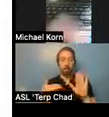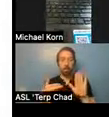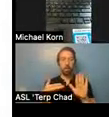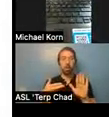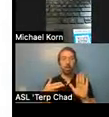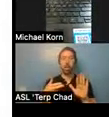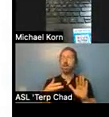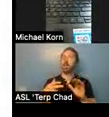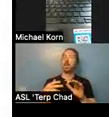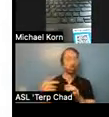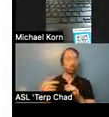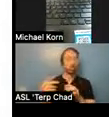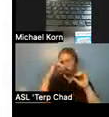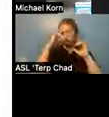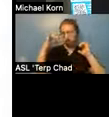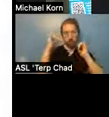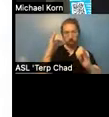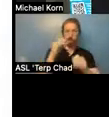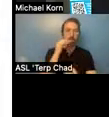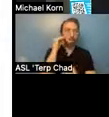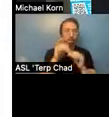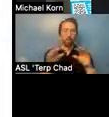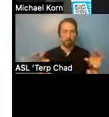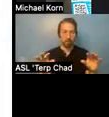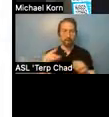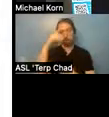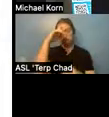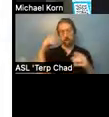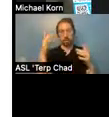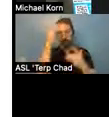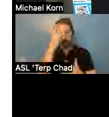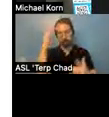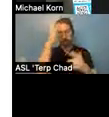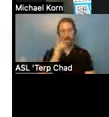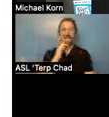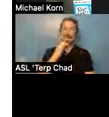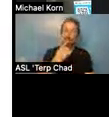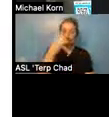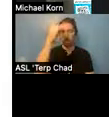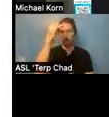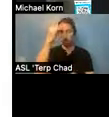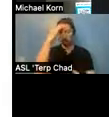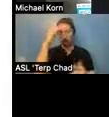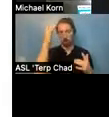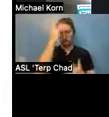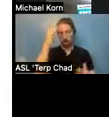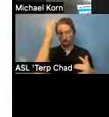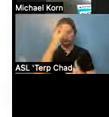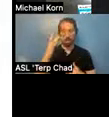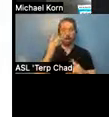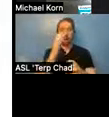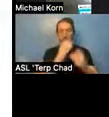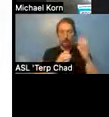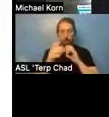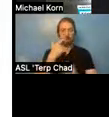serious mental illness, chemically addicted and substance abuse disorder. So we wanted to